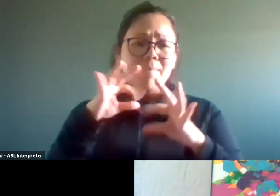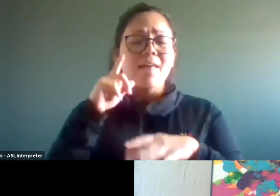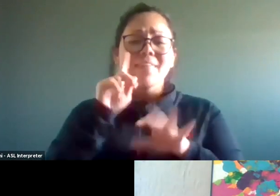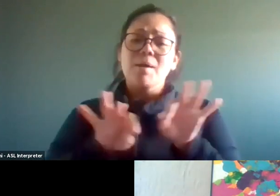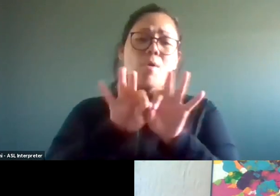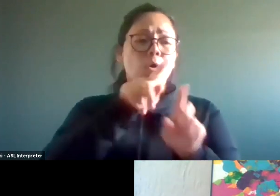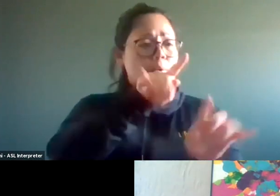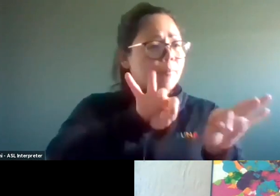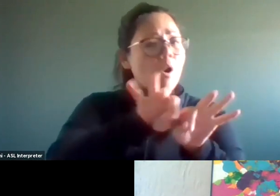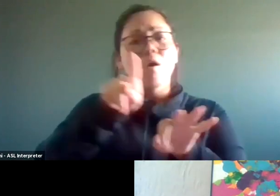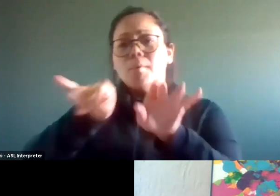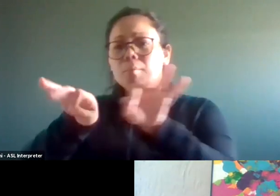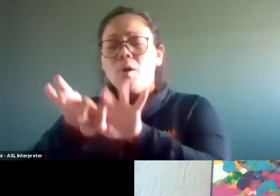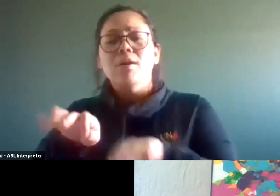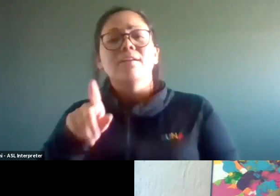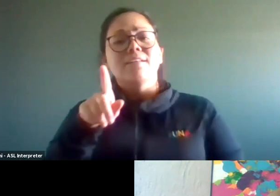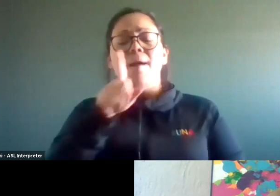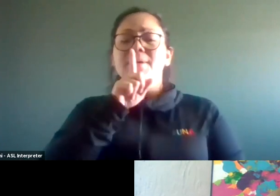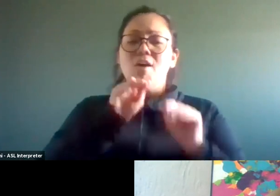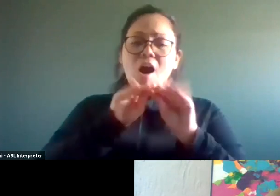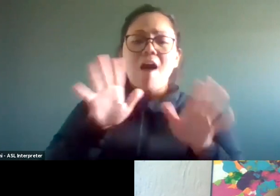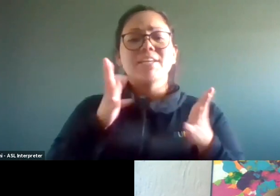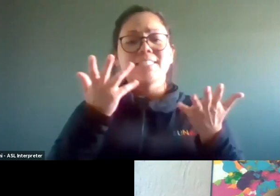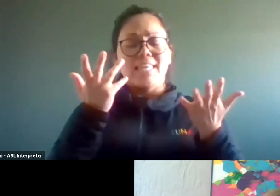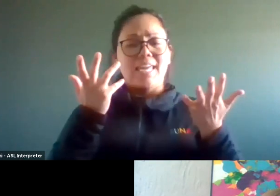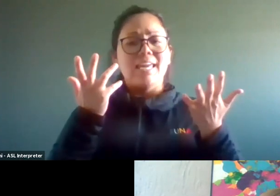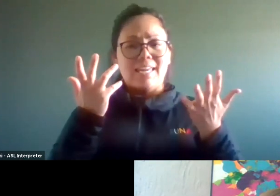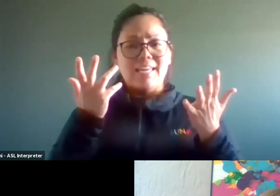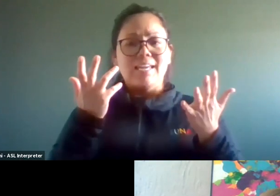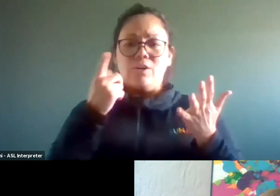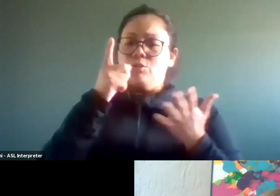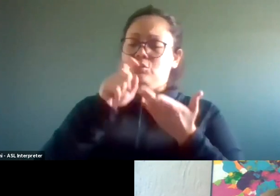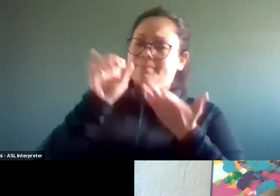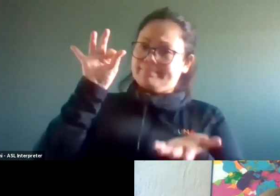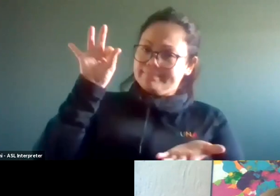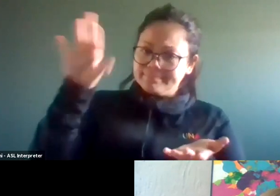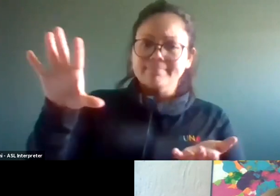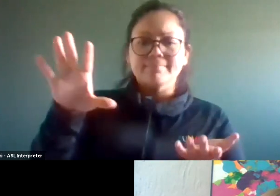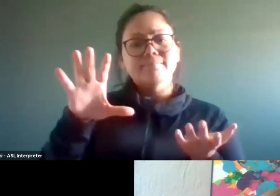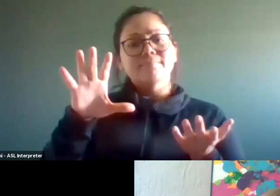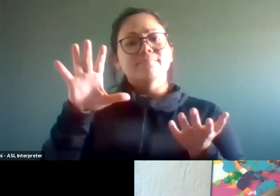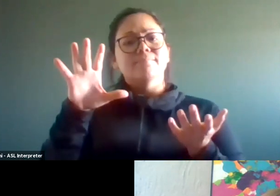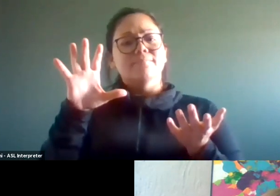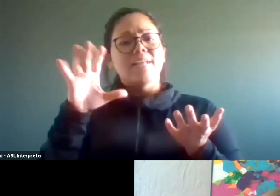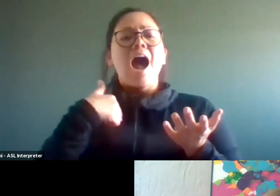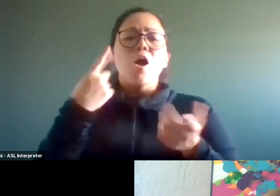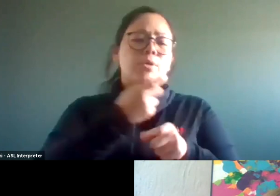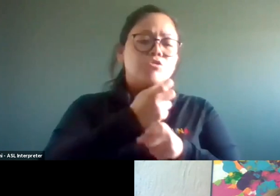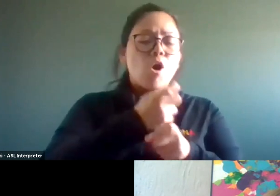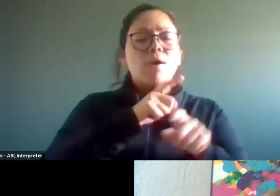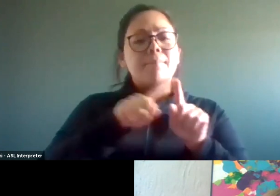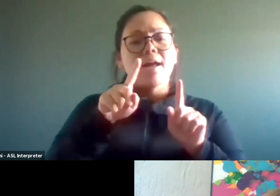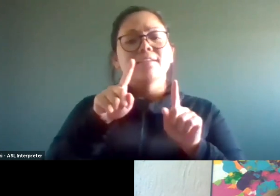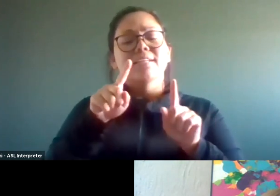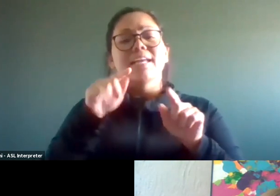if you see something, say something, you know, obviously it's usually used in a not fun context. This is a good